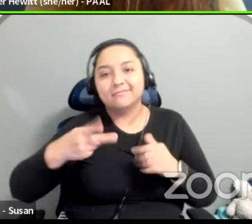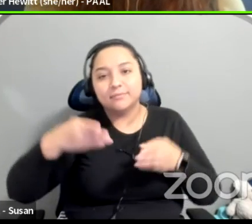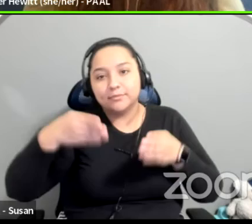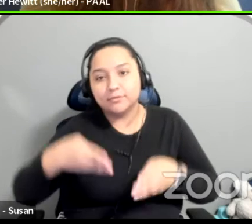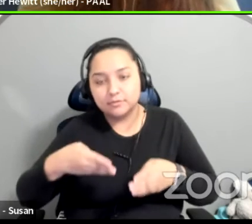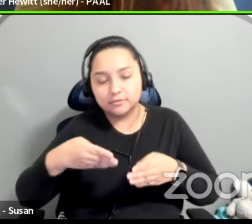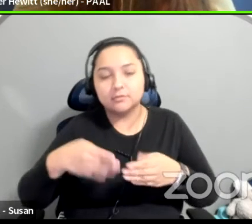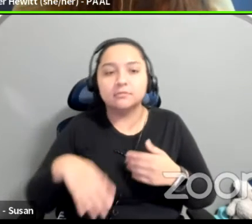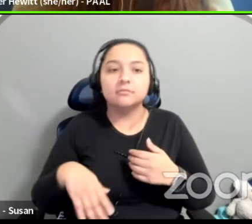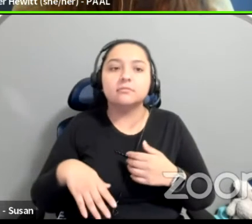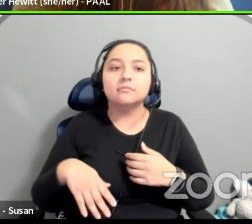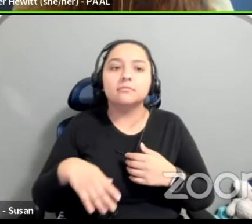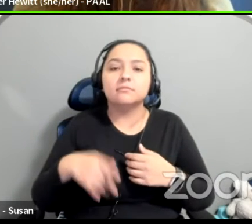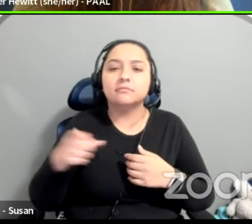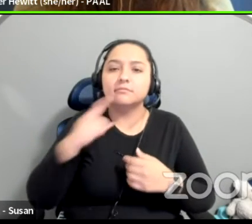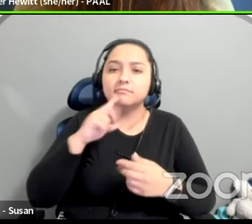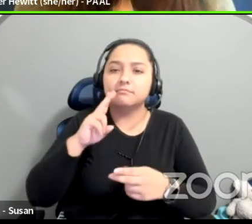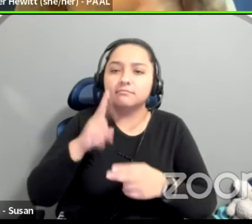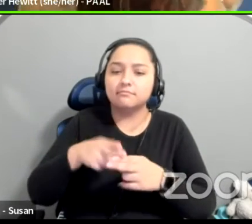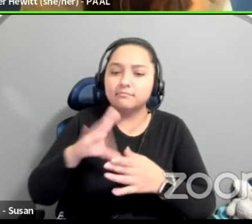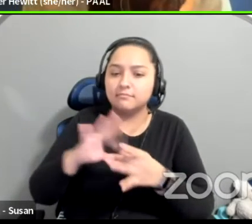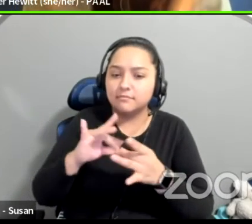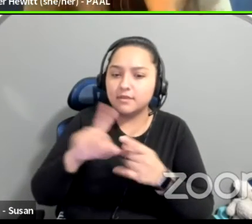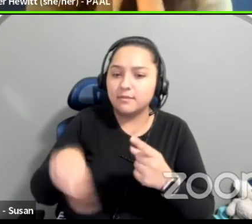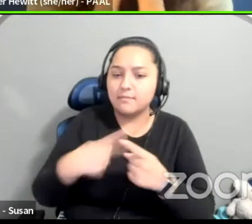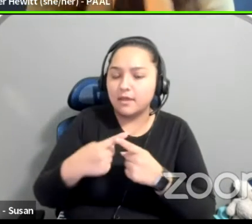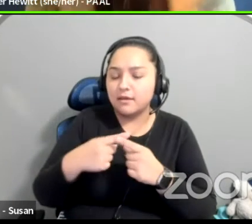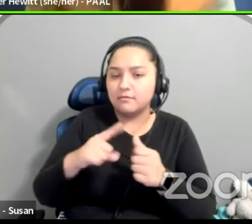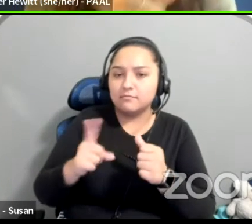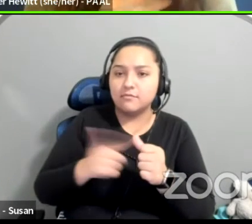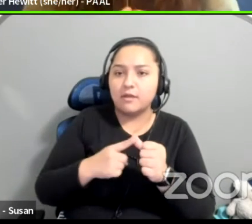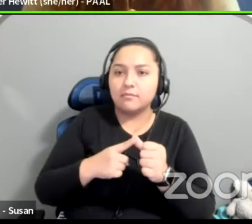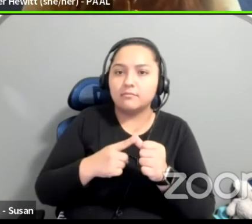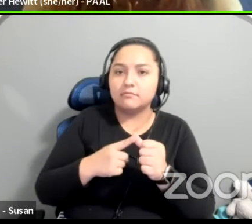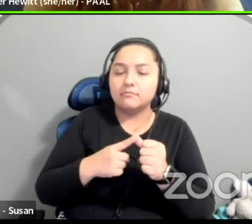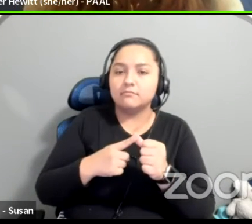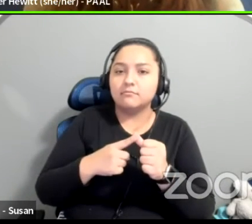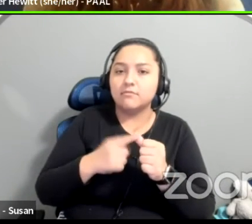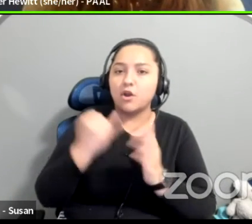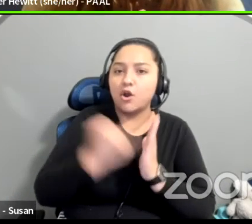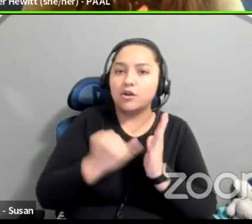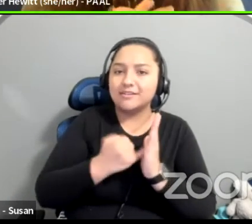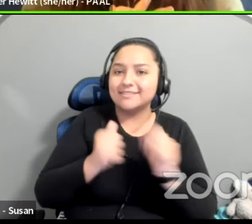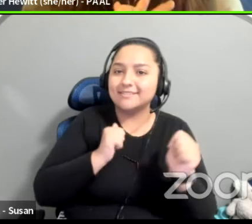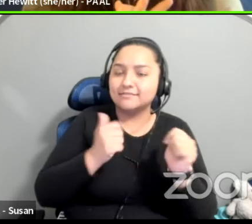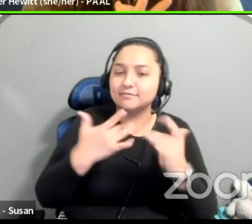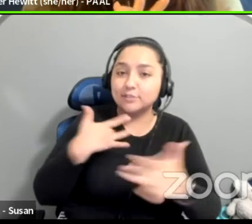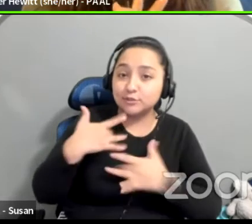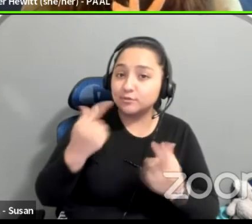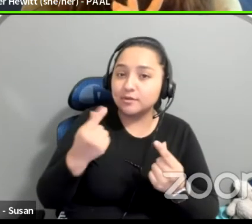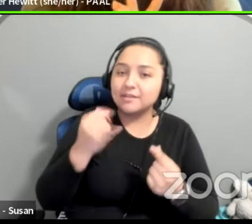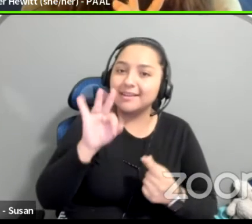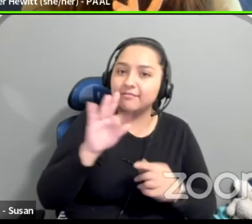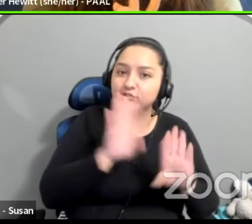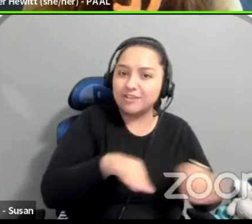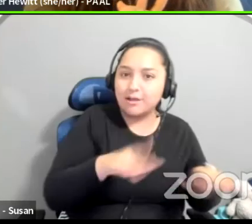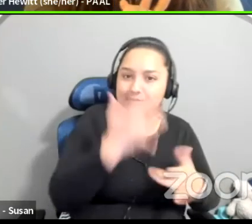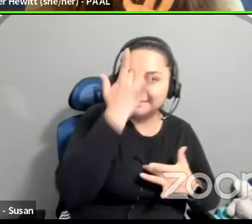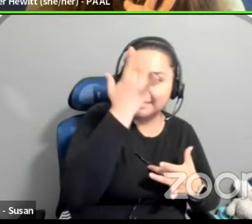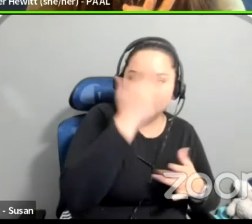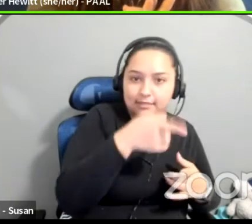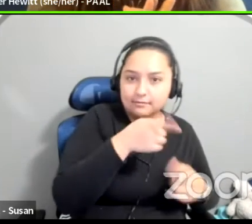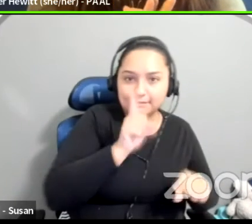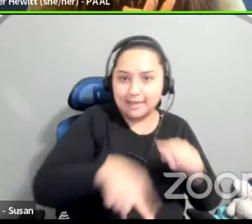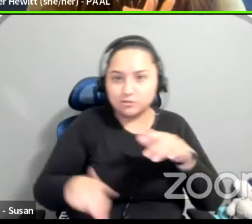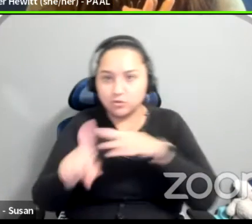one of the primary artist concerns is what do you do if, if your child is sick and you're not able to show up? I mean, that's a very complicated